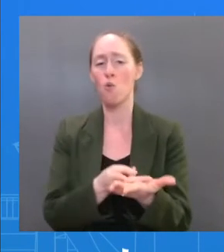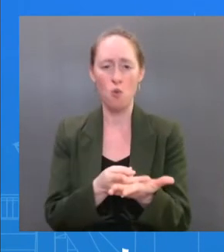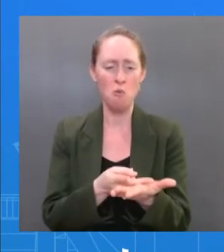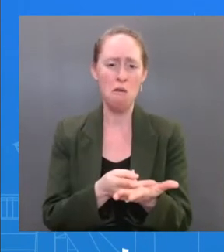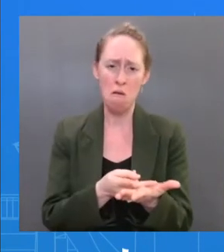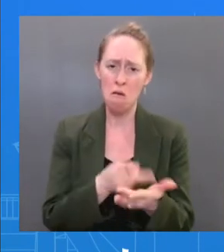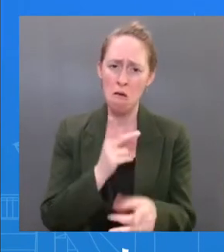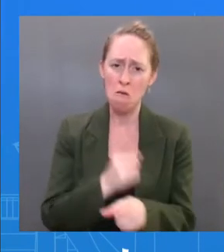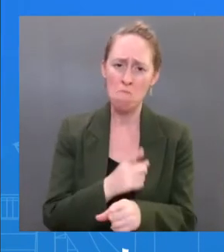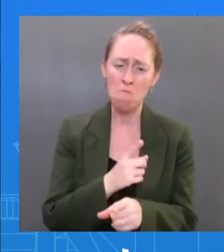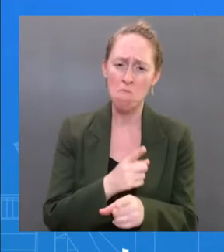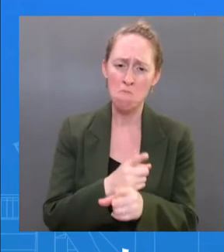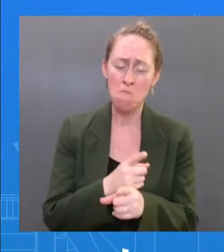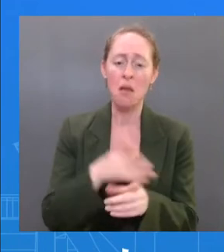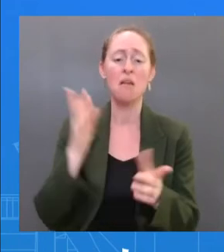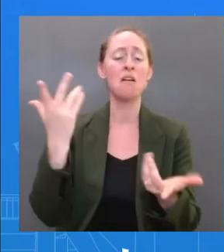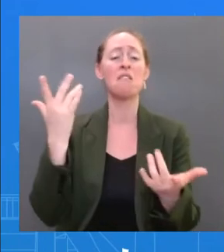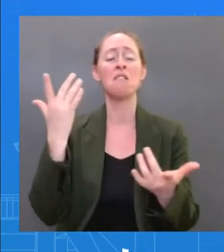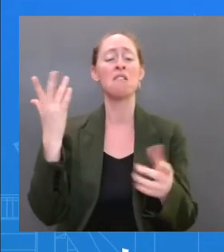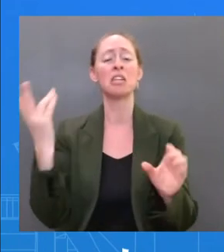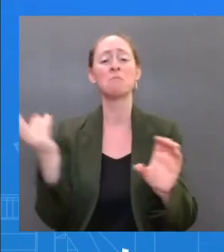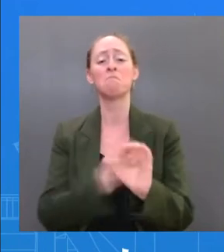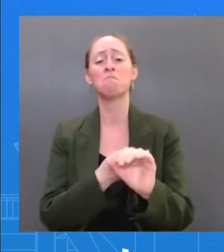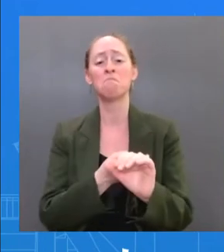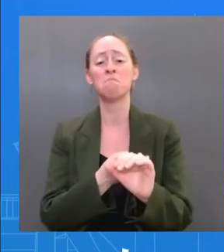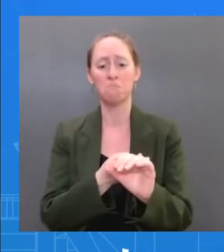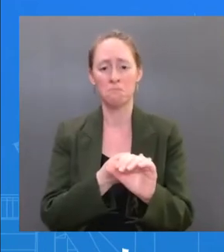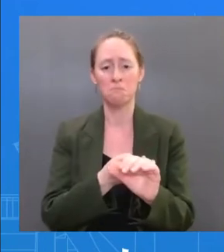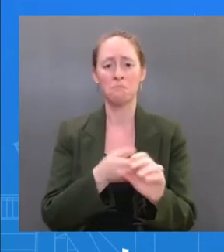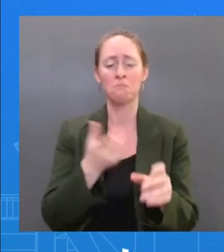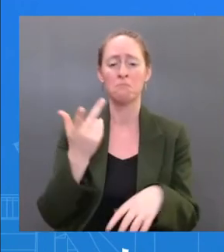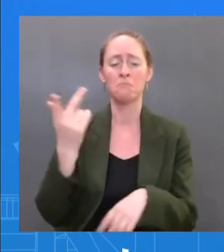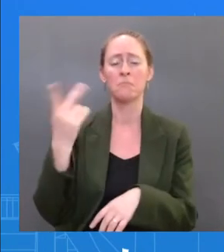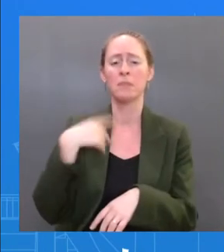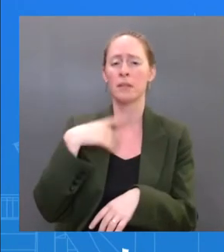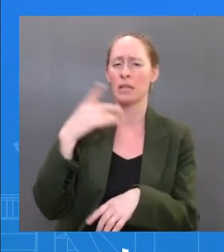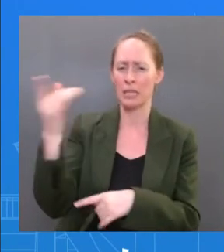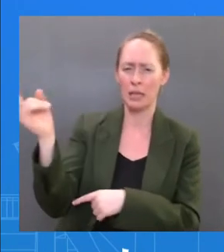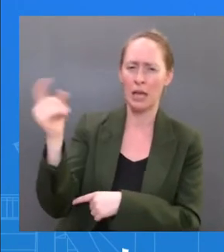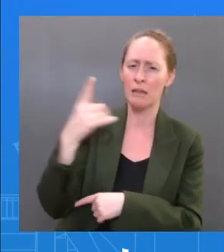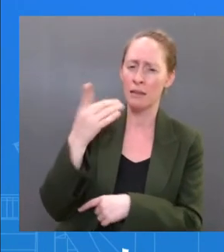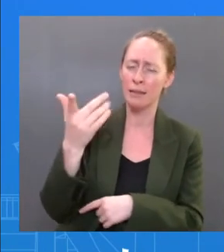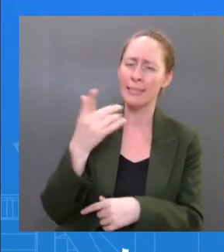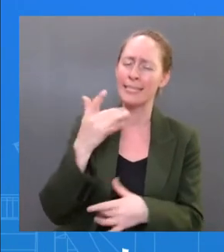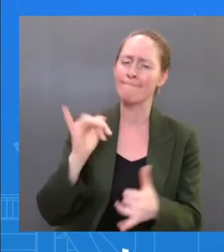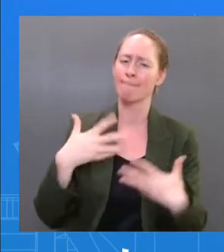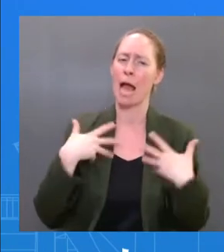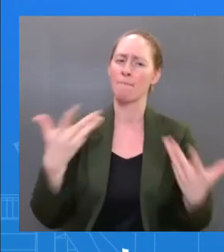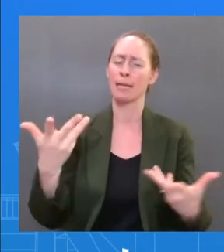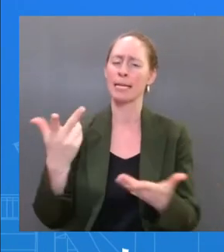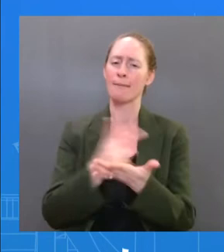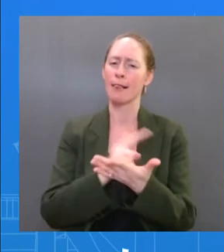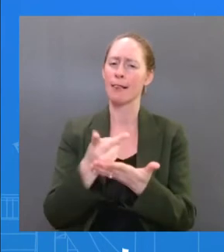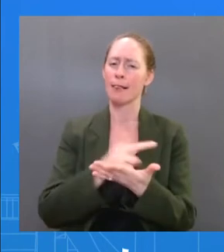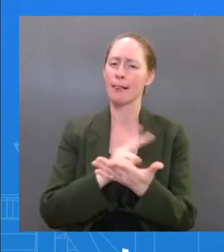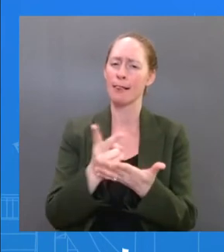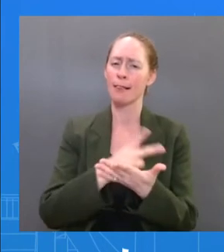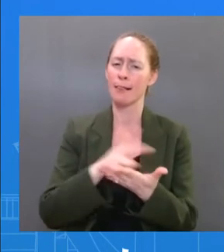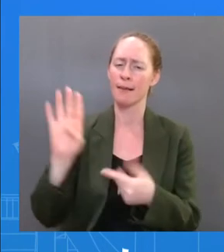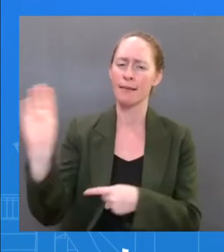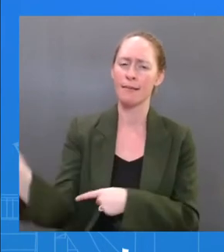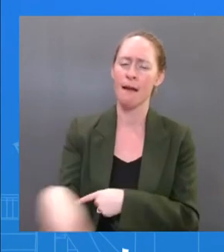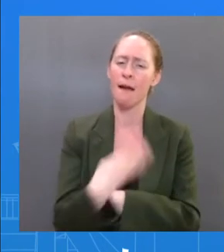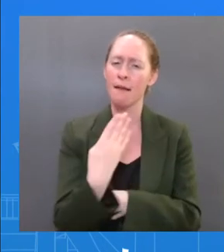I asked him how he slept. He said, he just had a bit of a restless night, and this morning got his routine tests that he does,